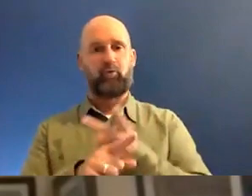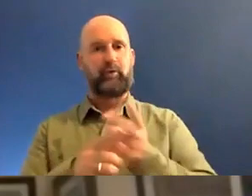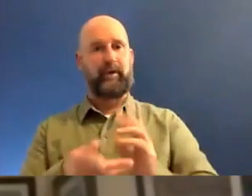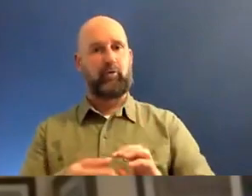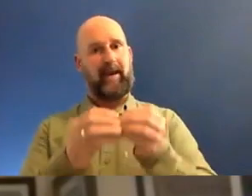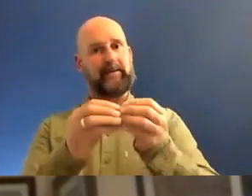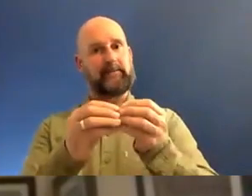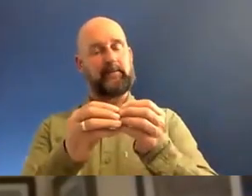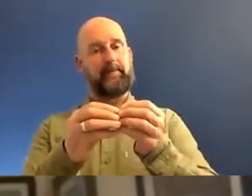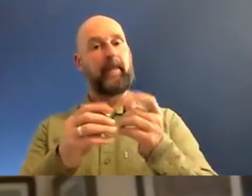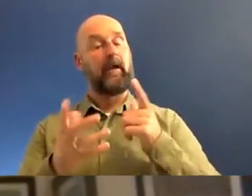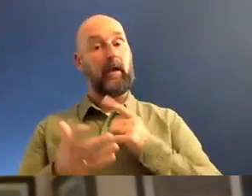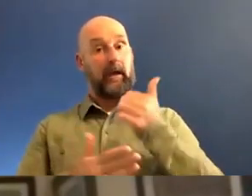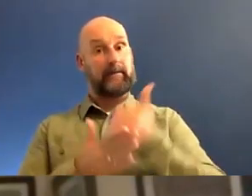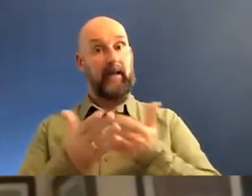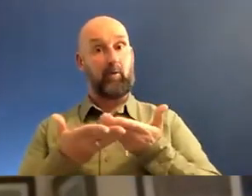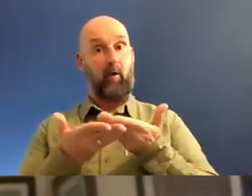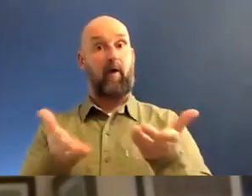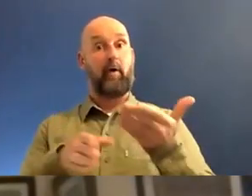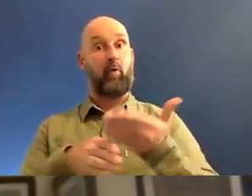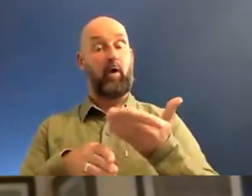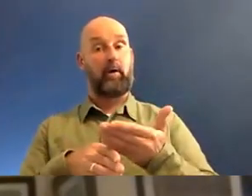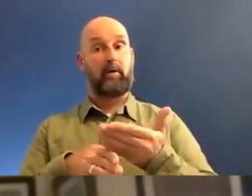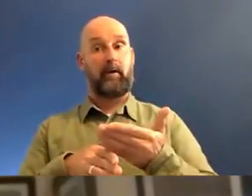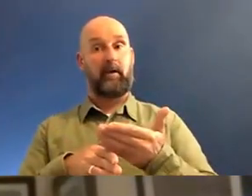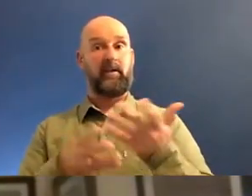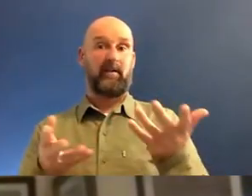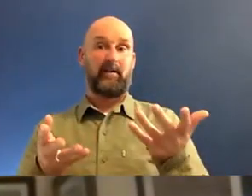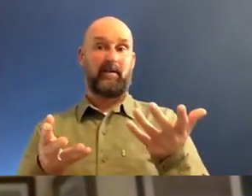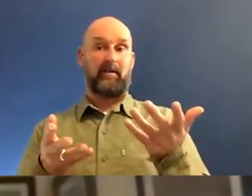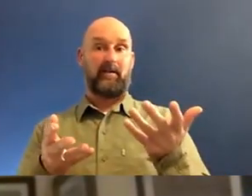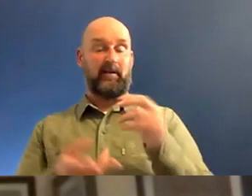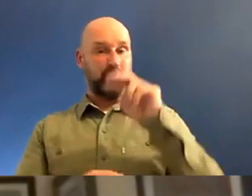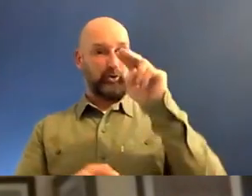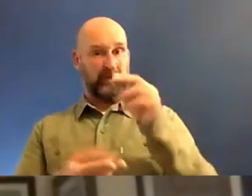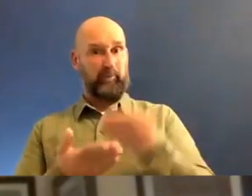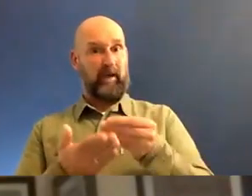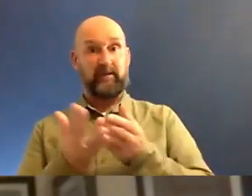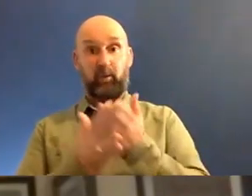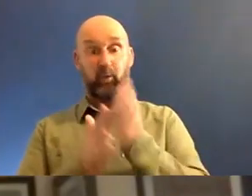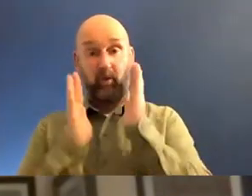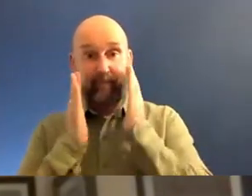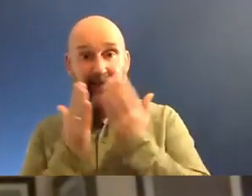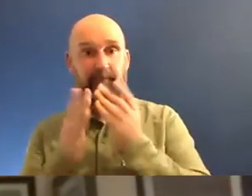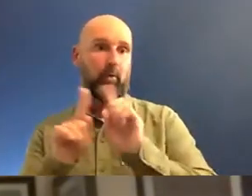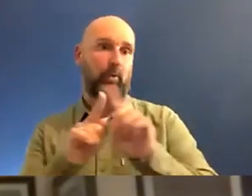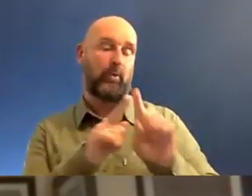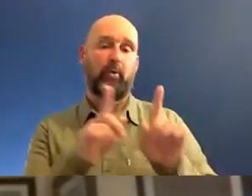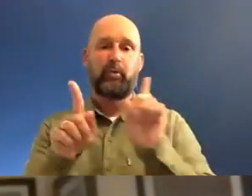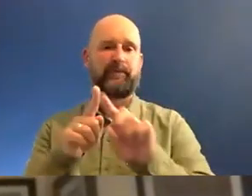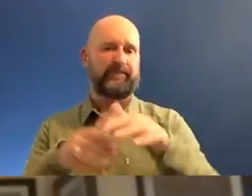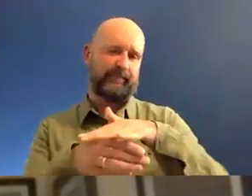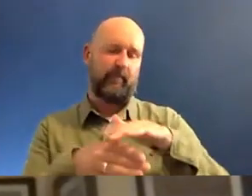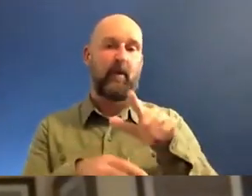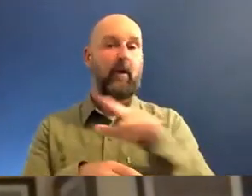So I started offering work on, you know, for really great prices on Facebook and all over the place. And the